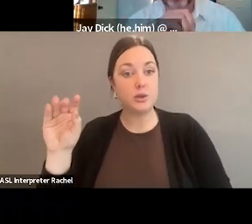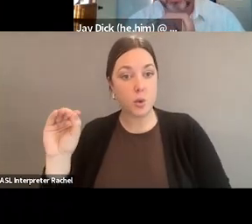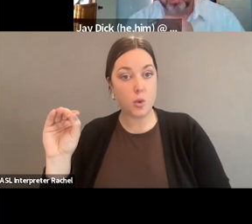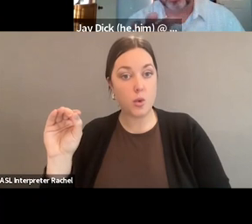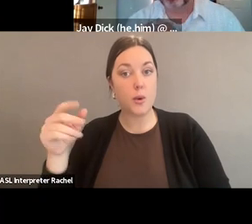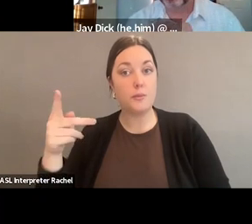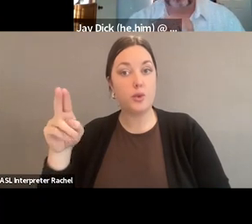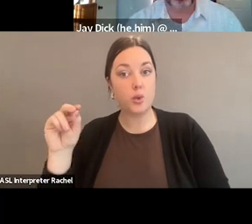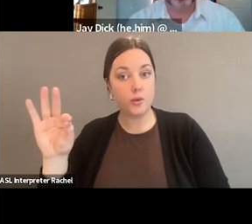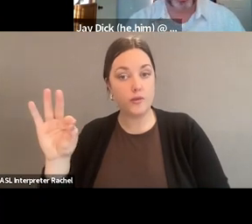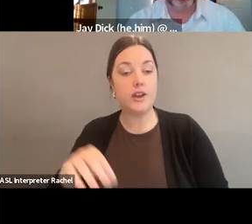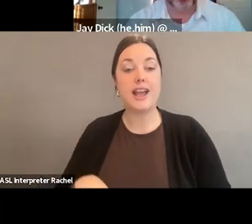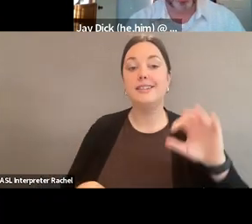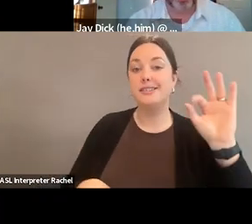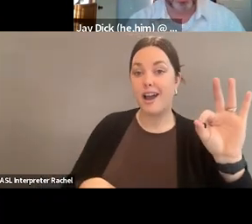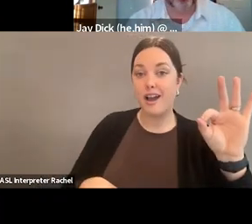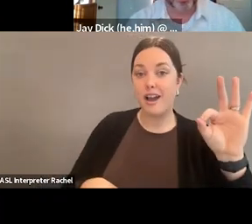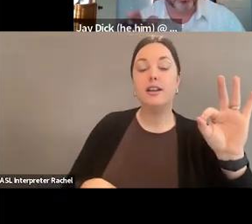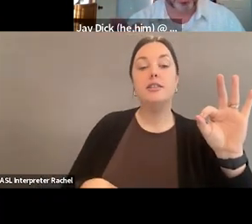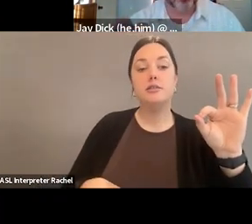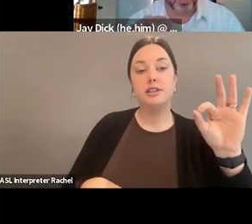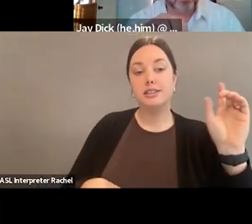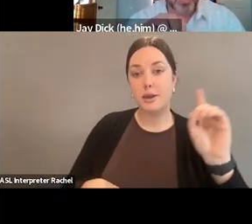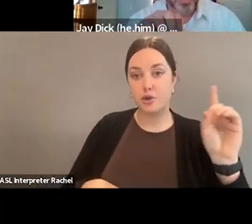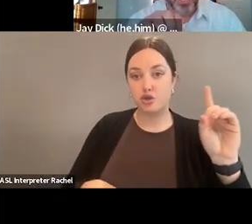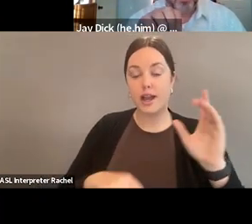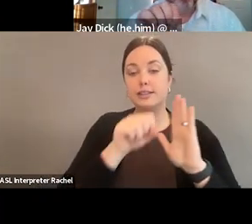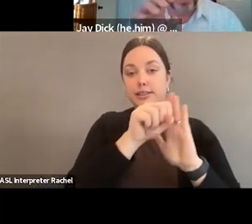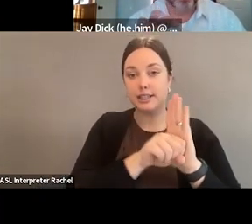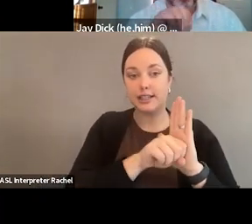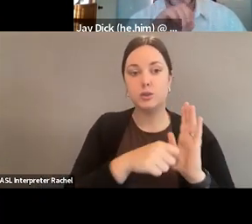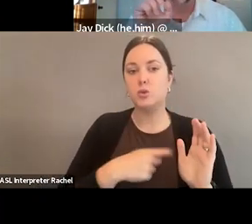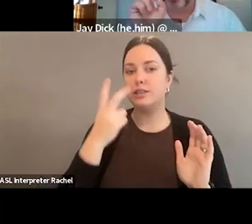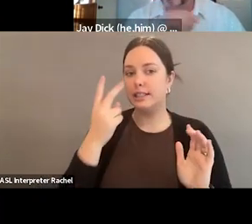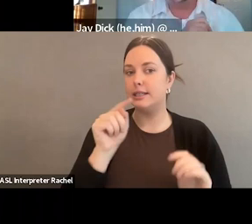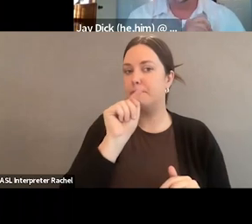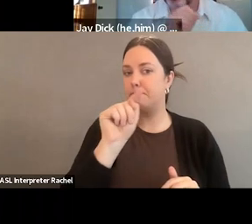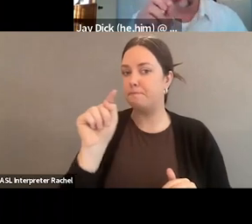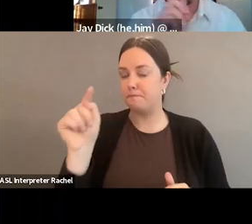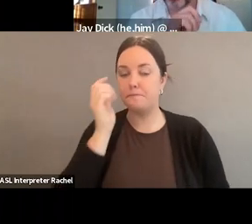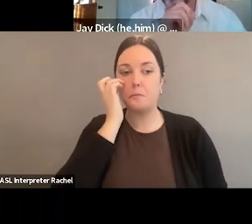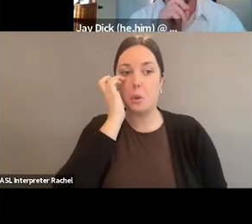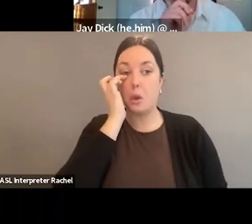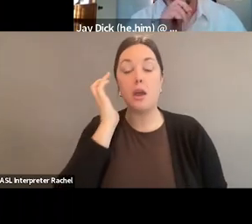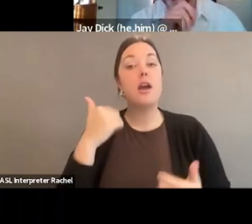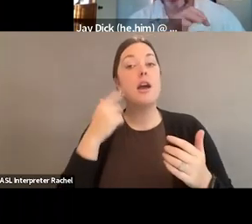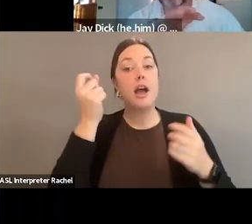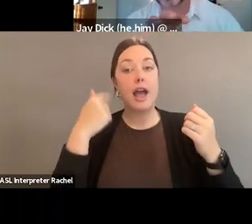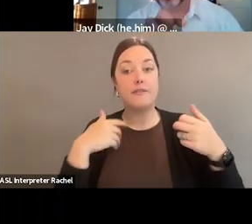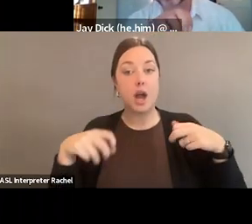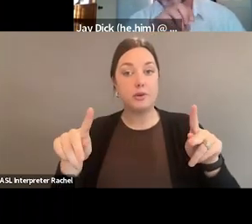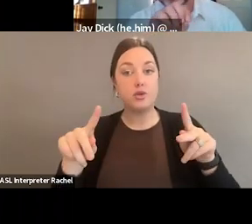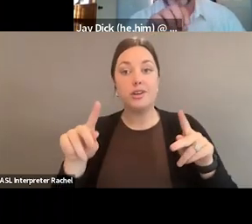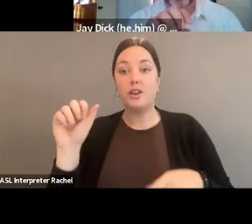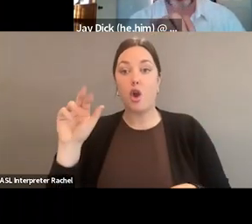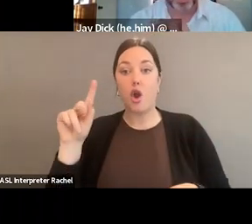in the Democrats. can see which states pick those up there. But, you know, there's opportunities. So, this is where the arts really